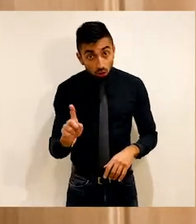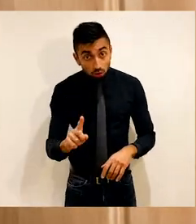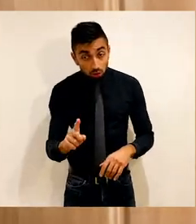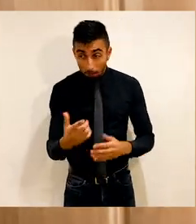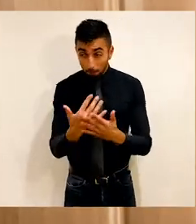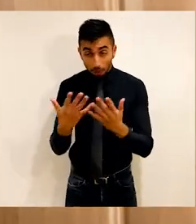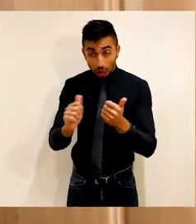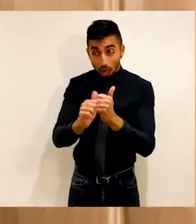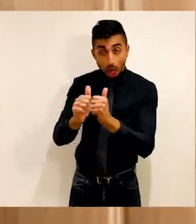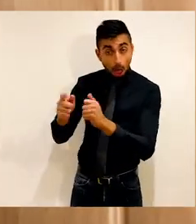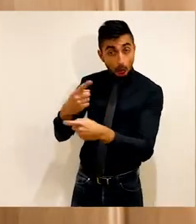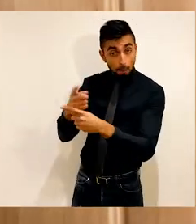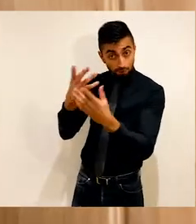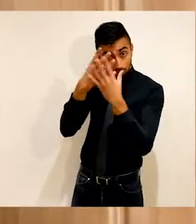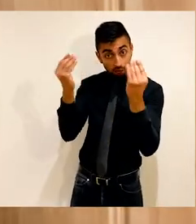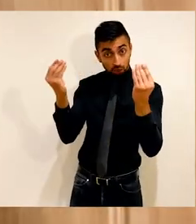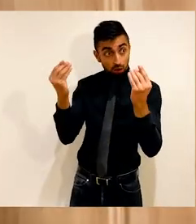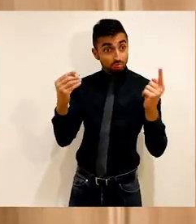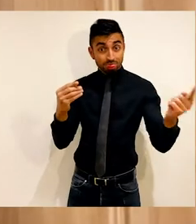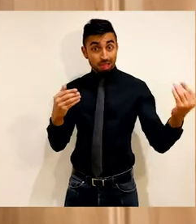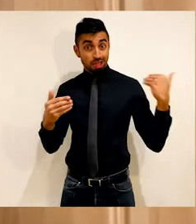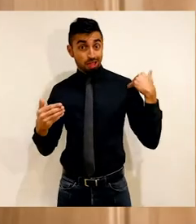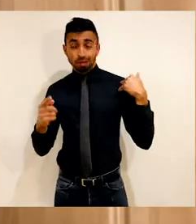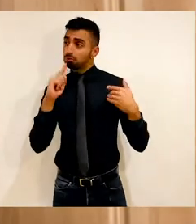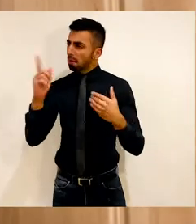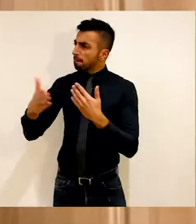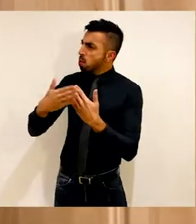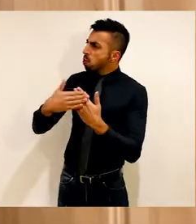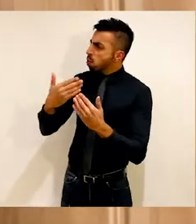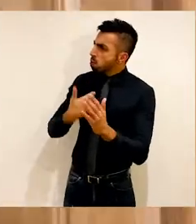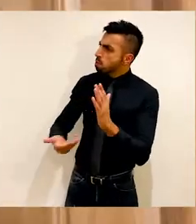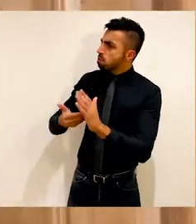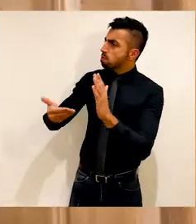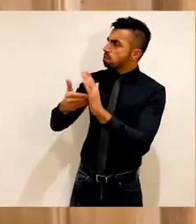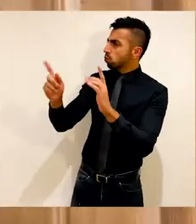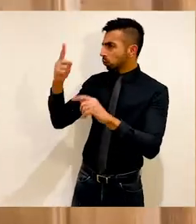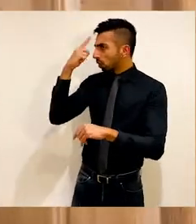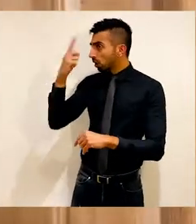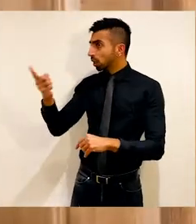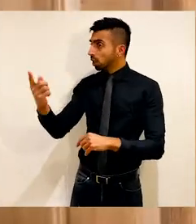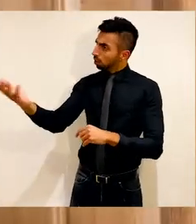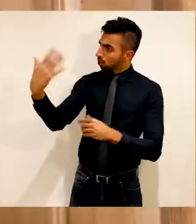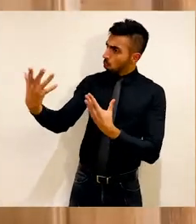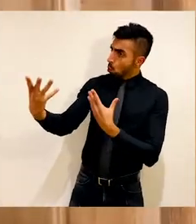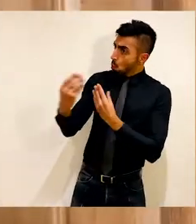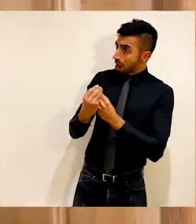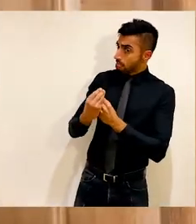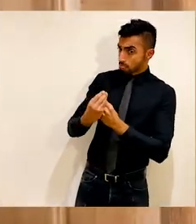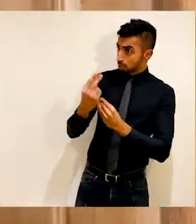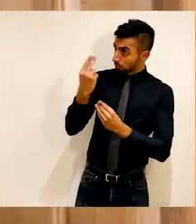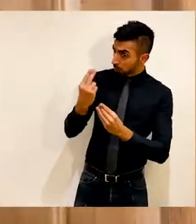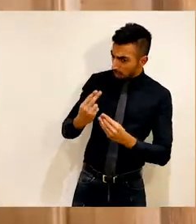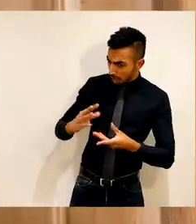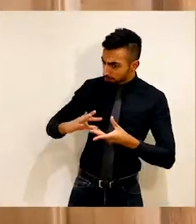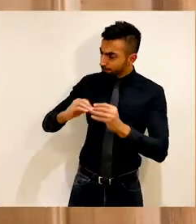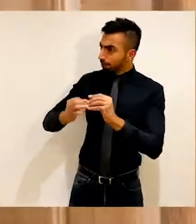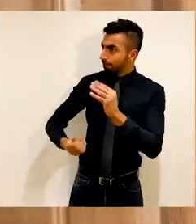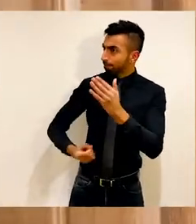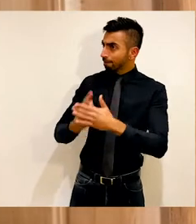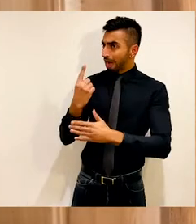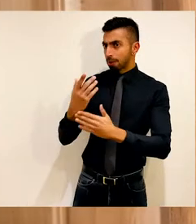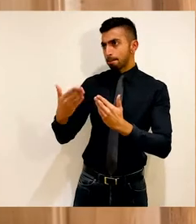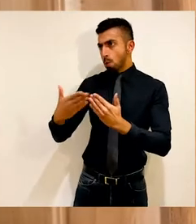so many often forget, but they asked me what they were missing and if we could work together to design this space